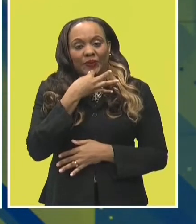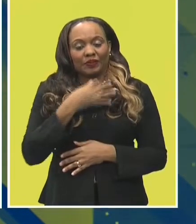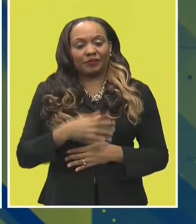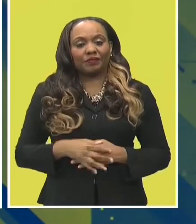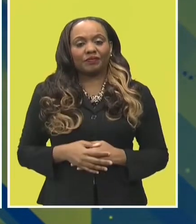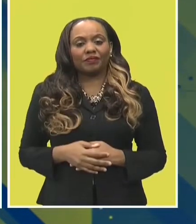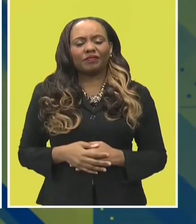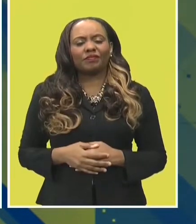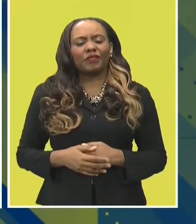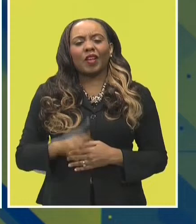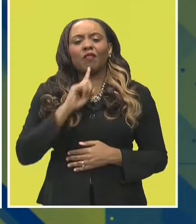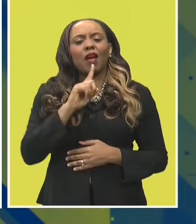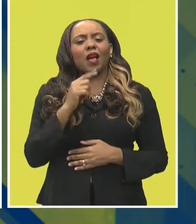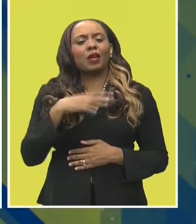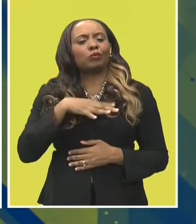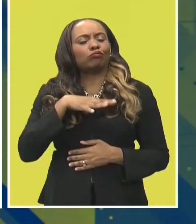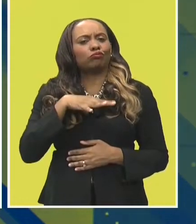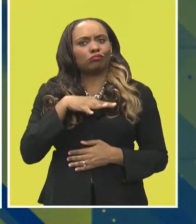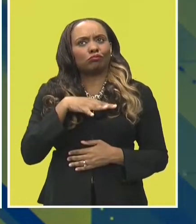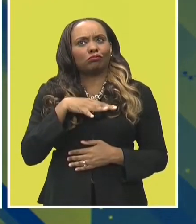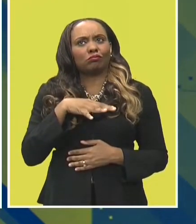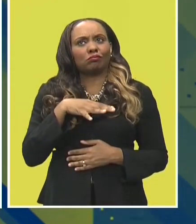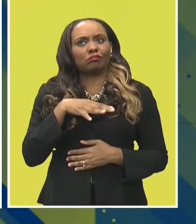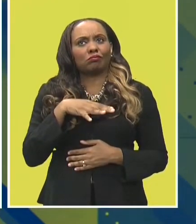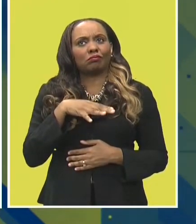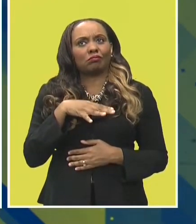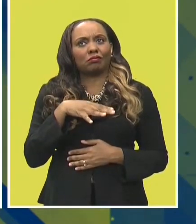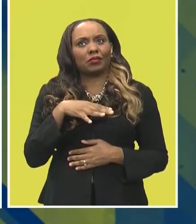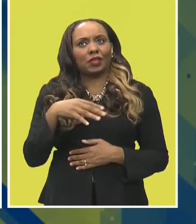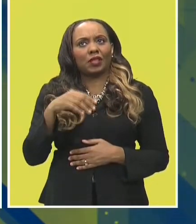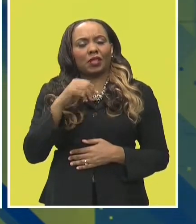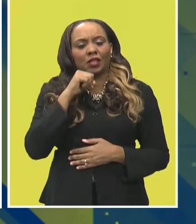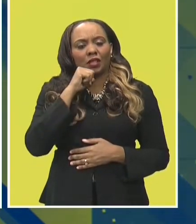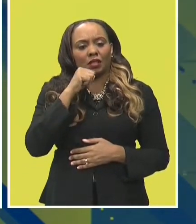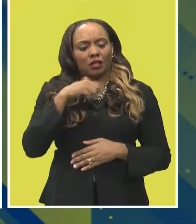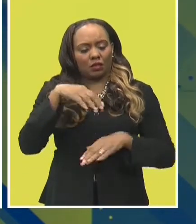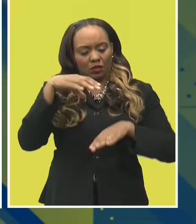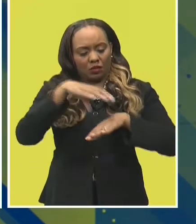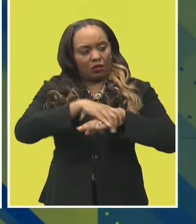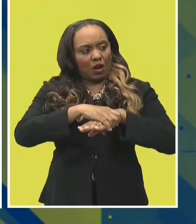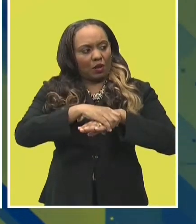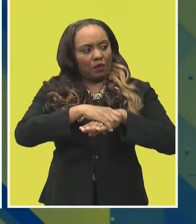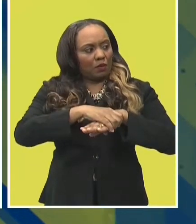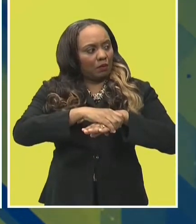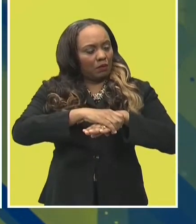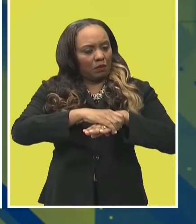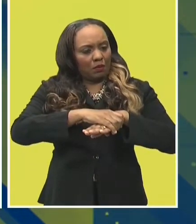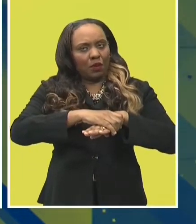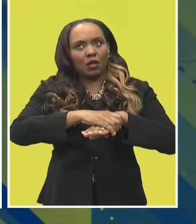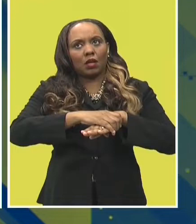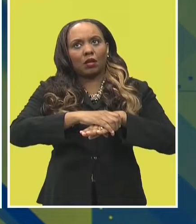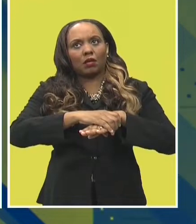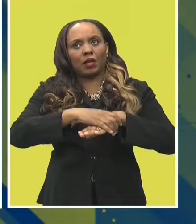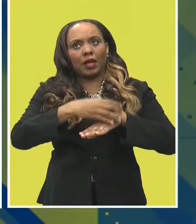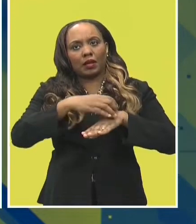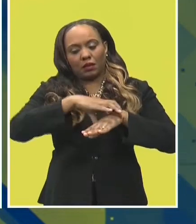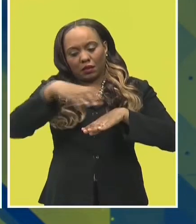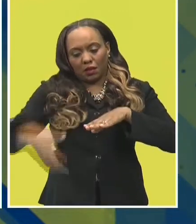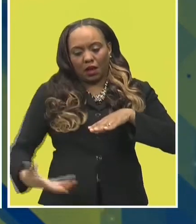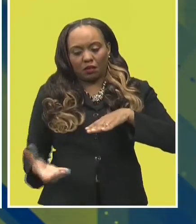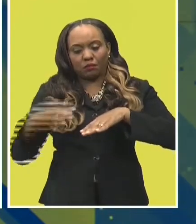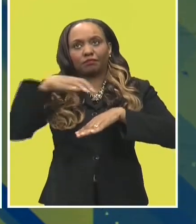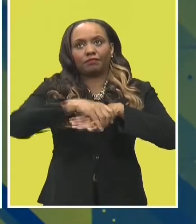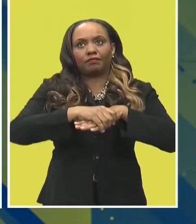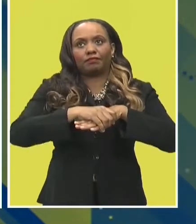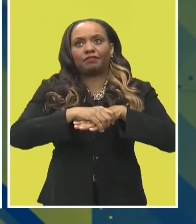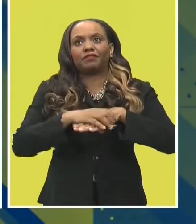they don't have the adjustable strap, but what they do have is a swappable strap, and we'll demonstrate that